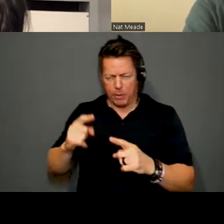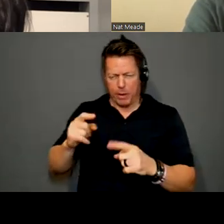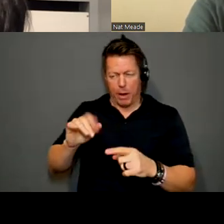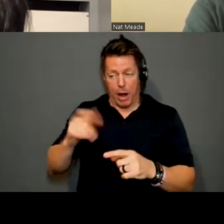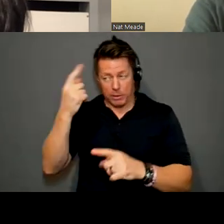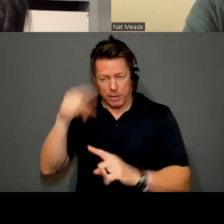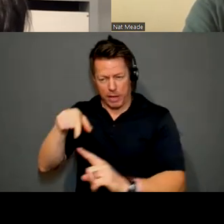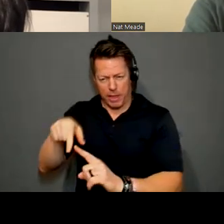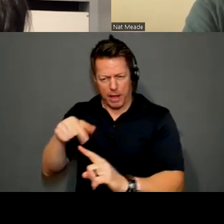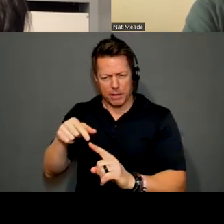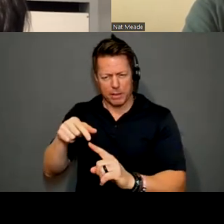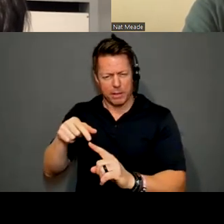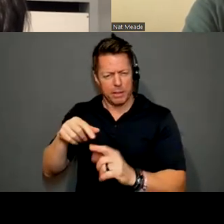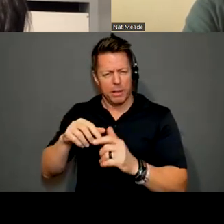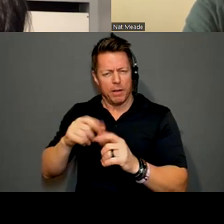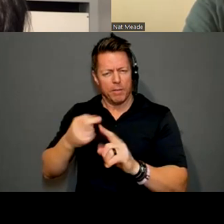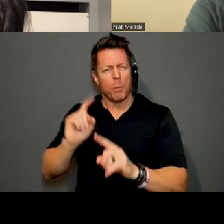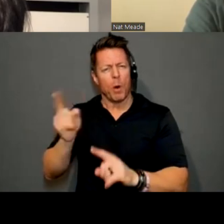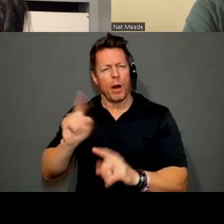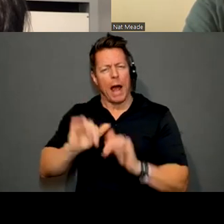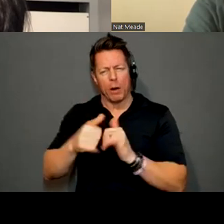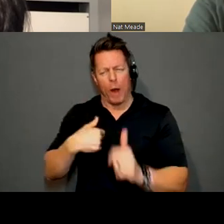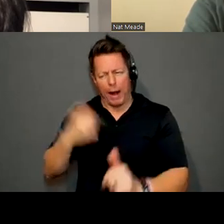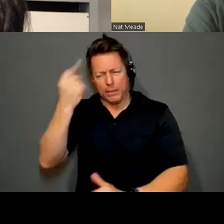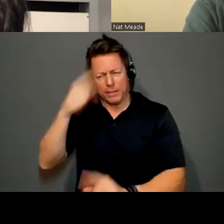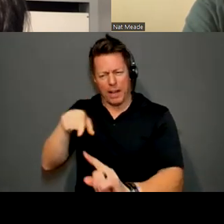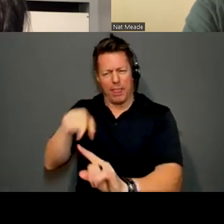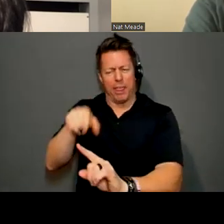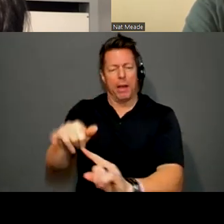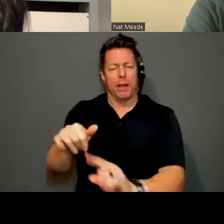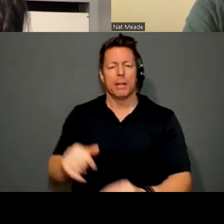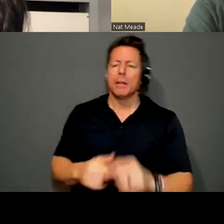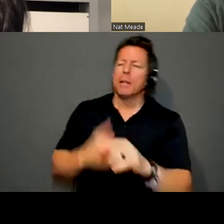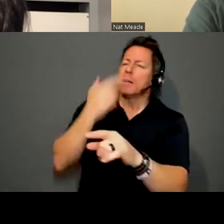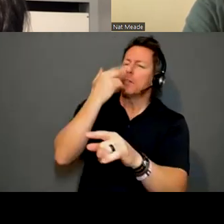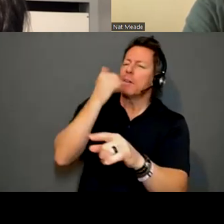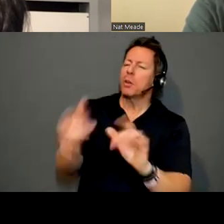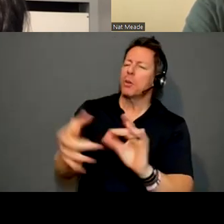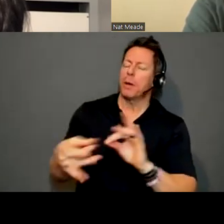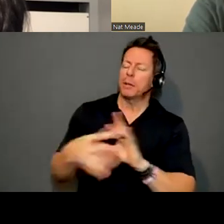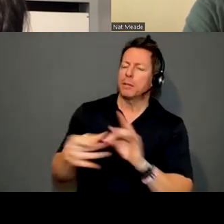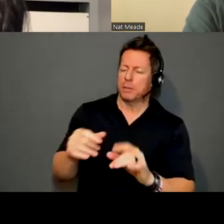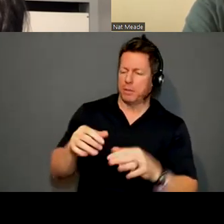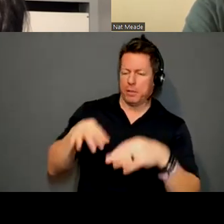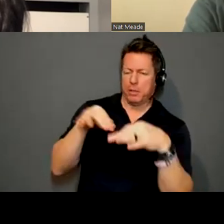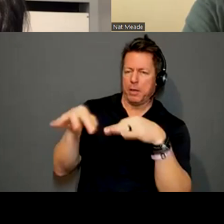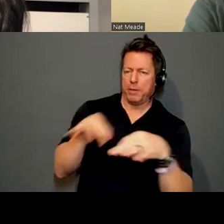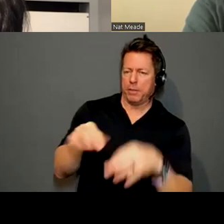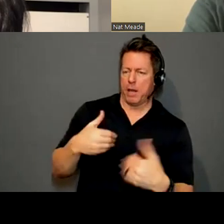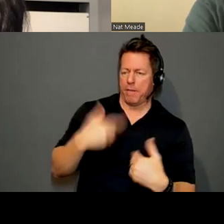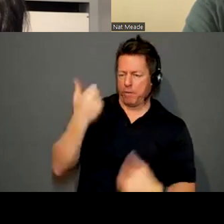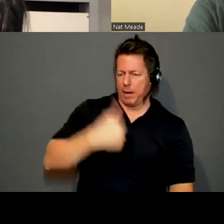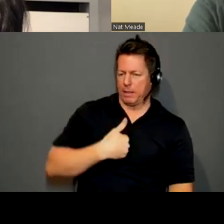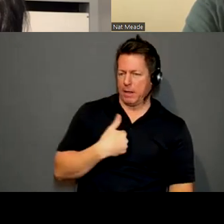Um, it's funny that you bring up the definition I have for myself. I've